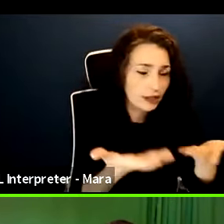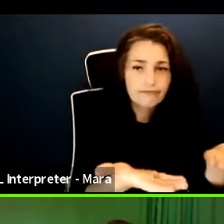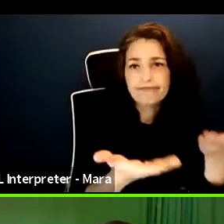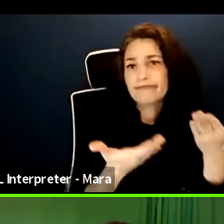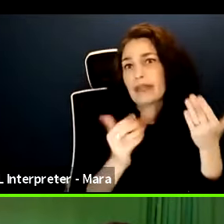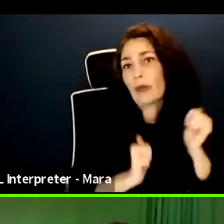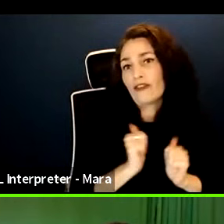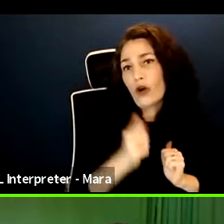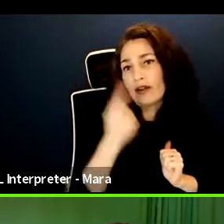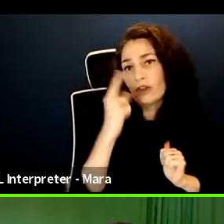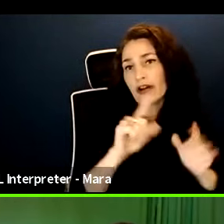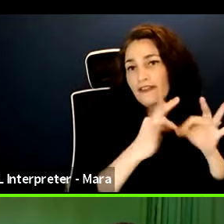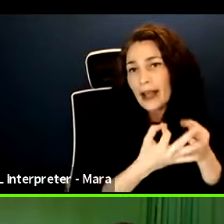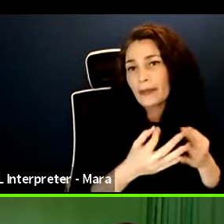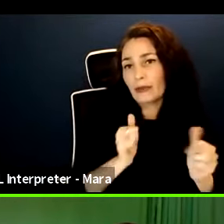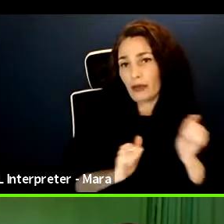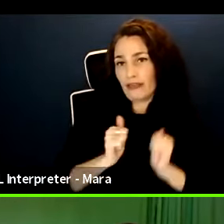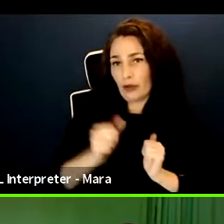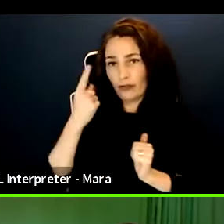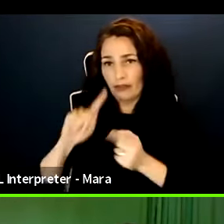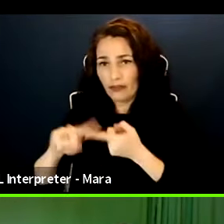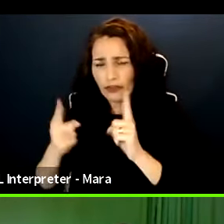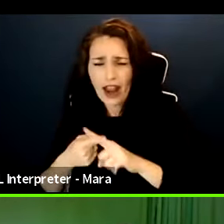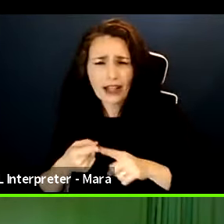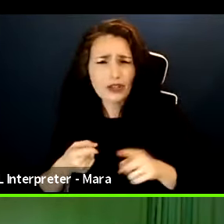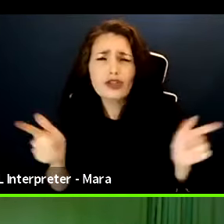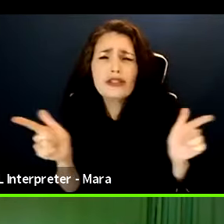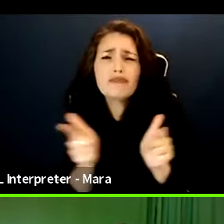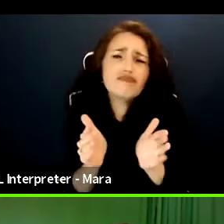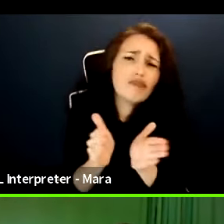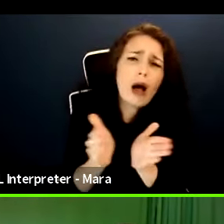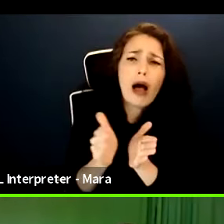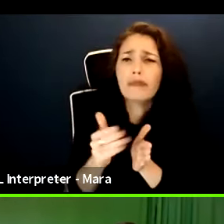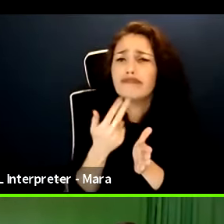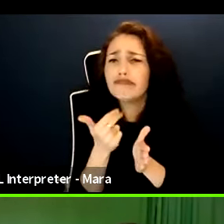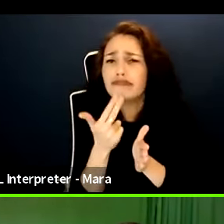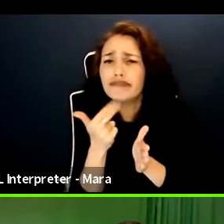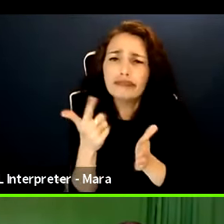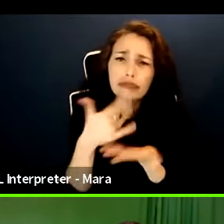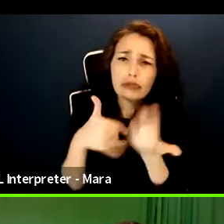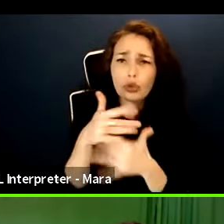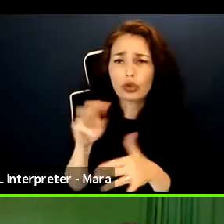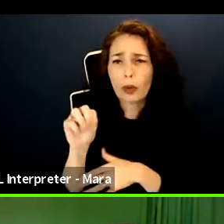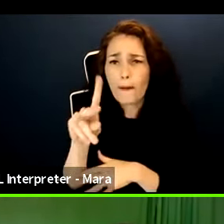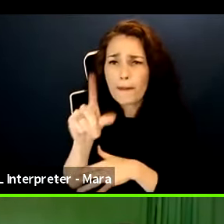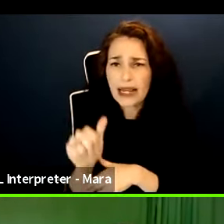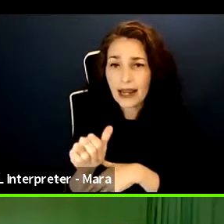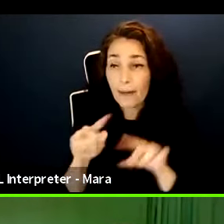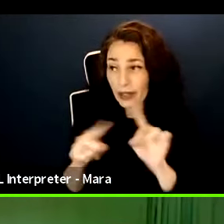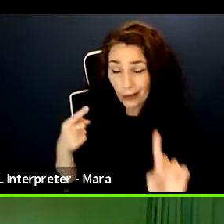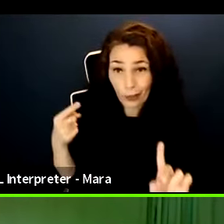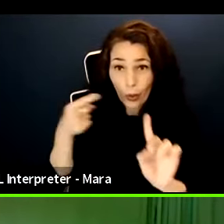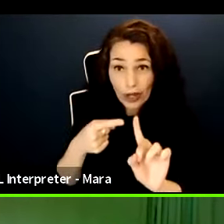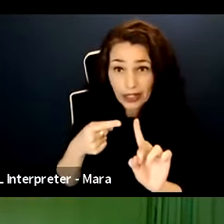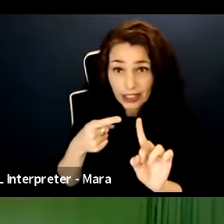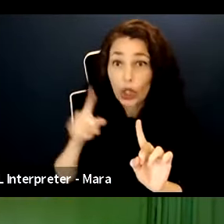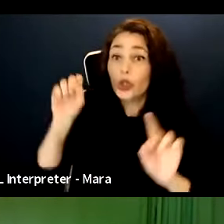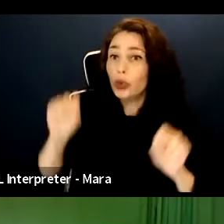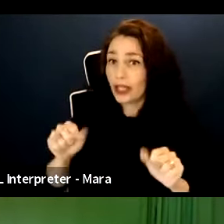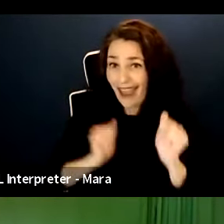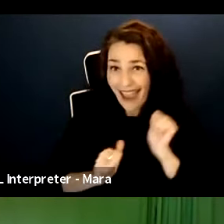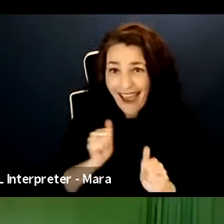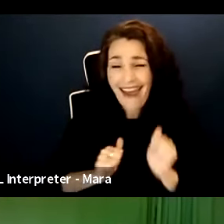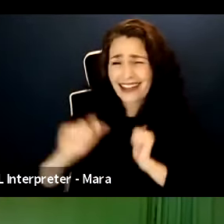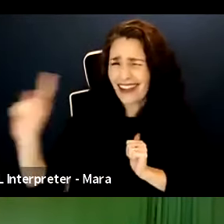friends or maybe just a small social media, but you get to be acting all the time. So that's something